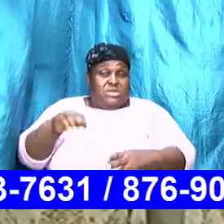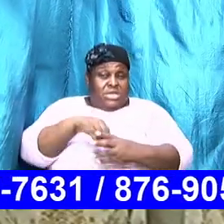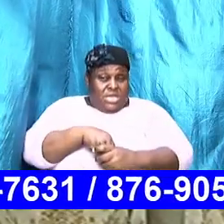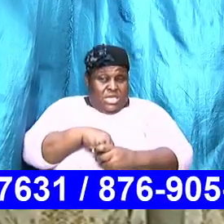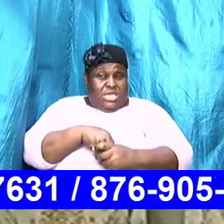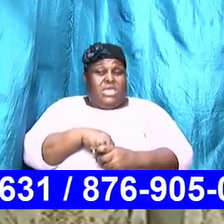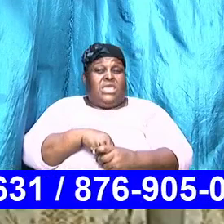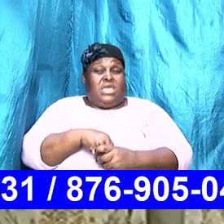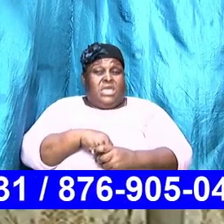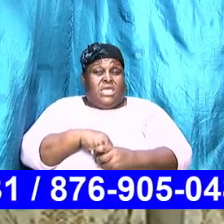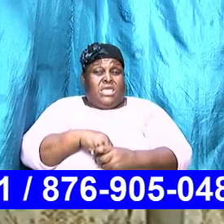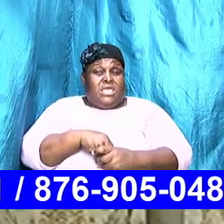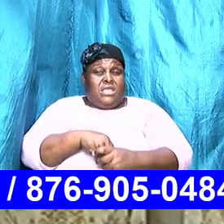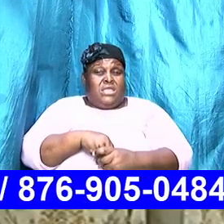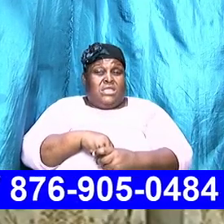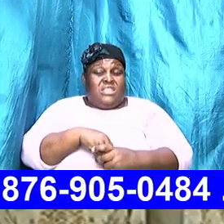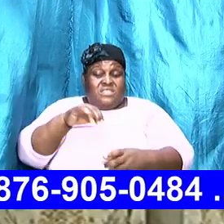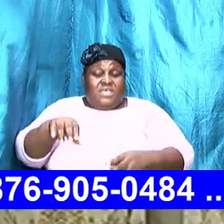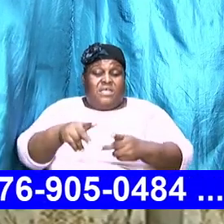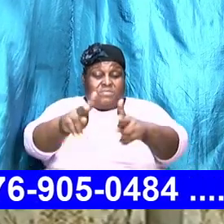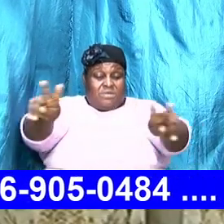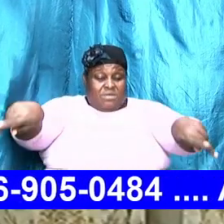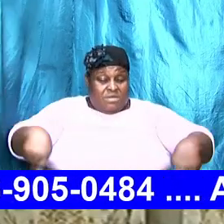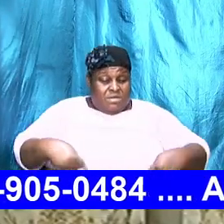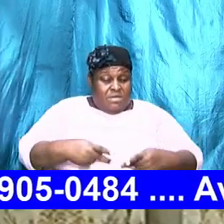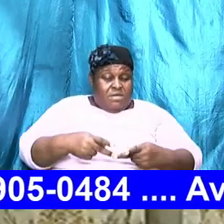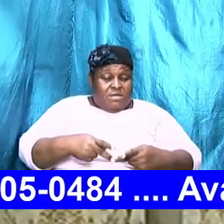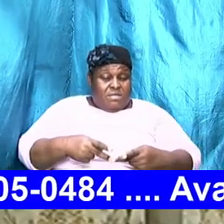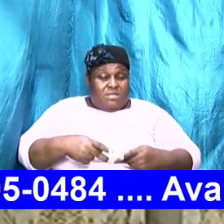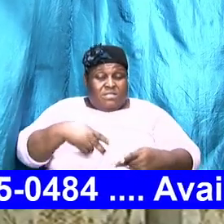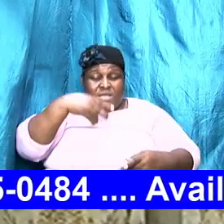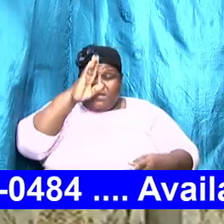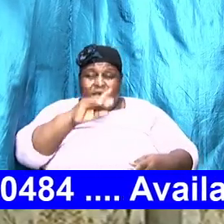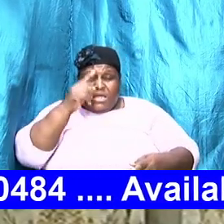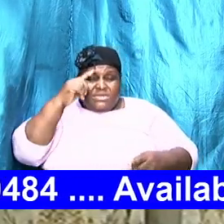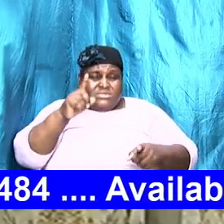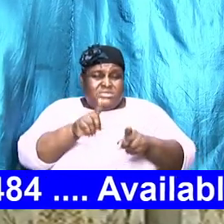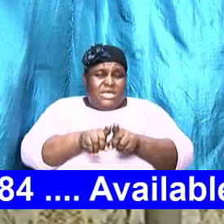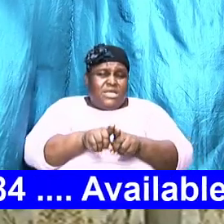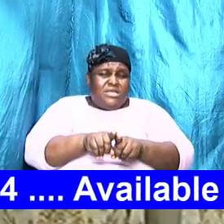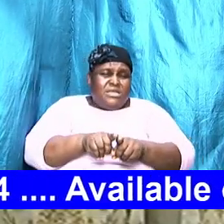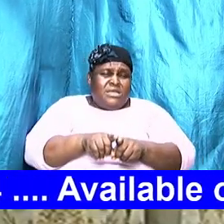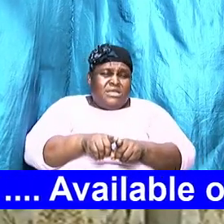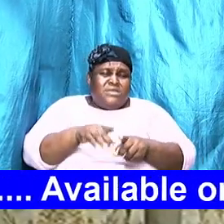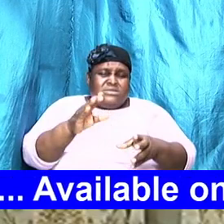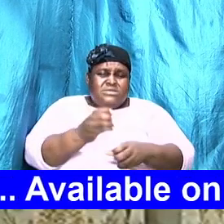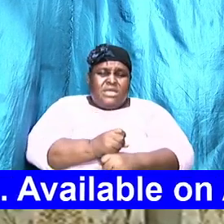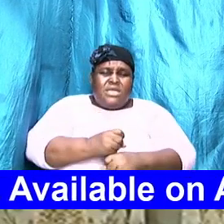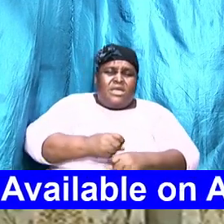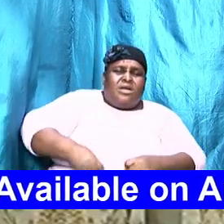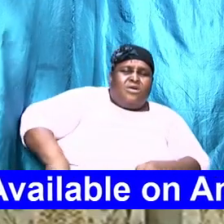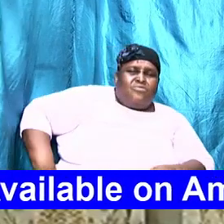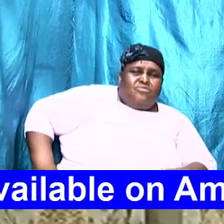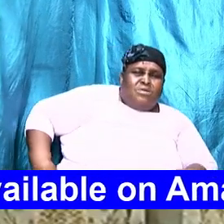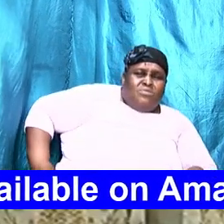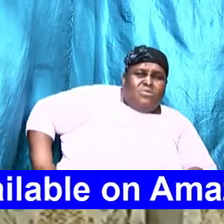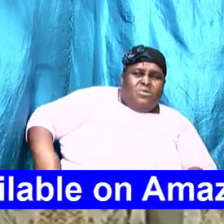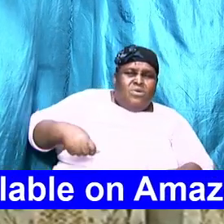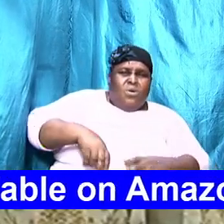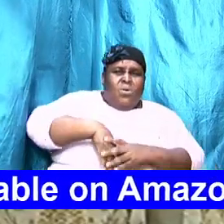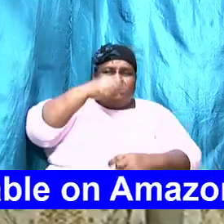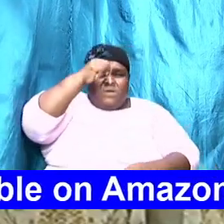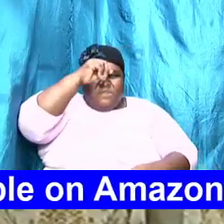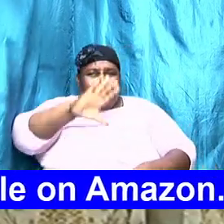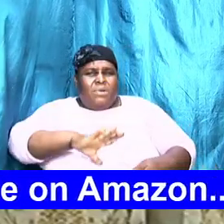there that God decided to take a rib out of the man and set up this woman and then put her back to